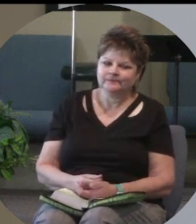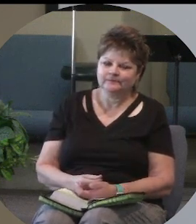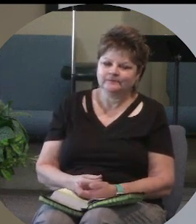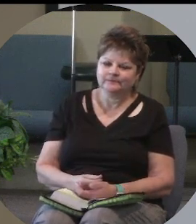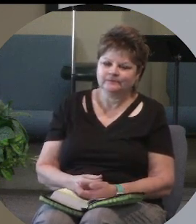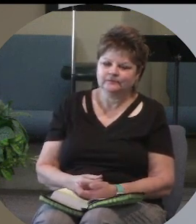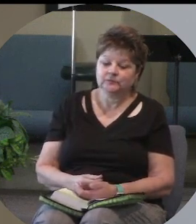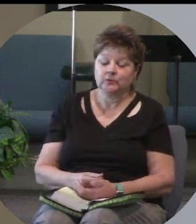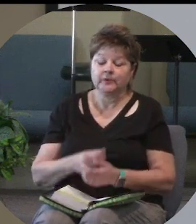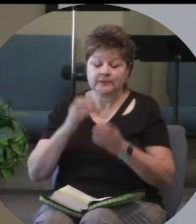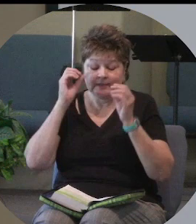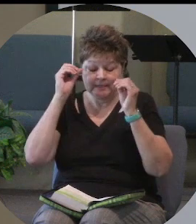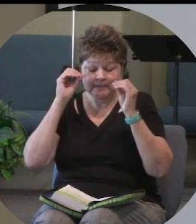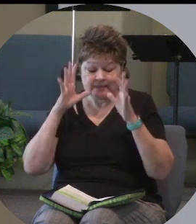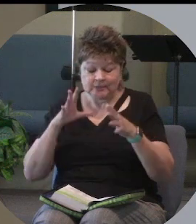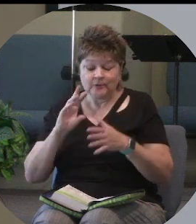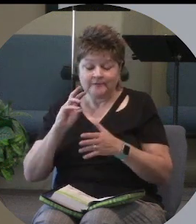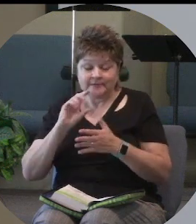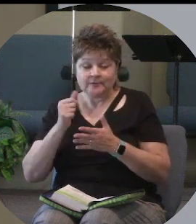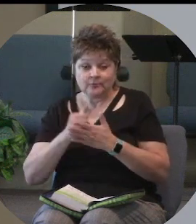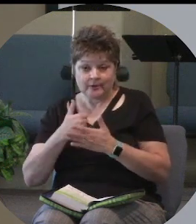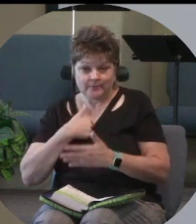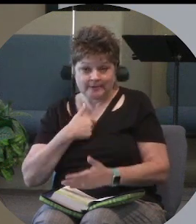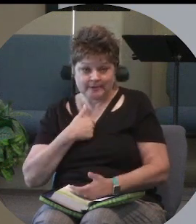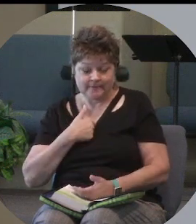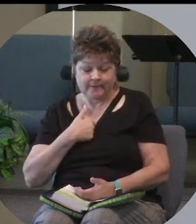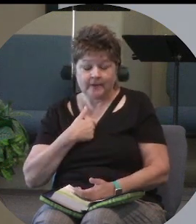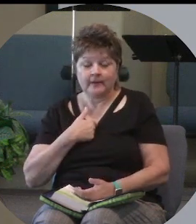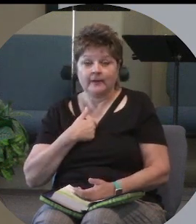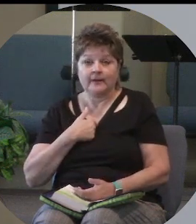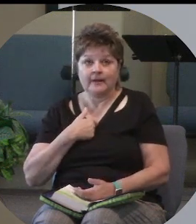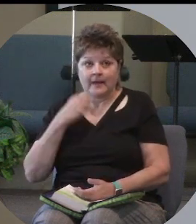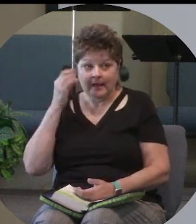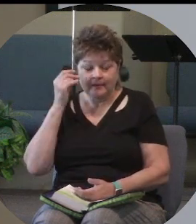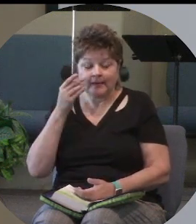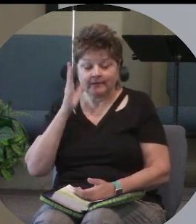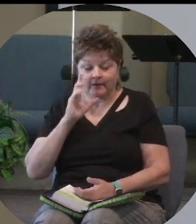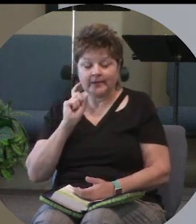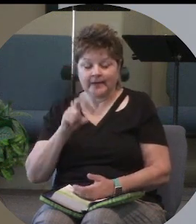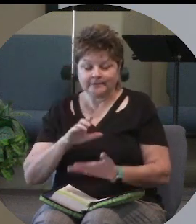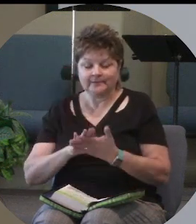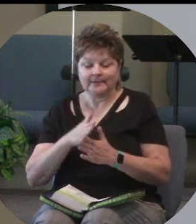now as a teacher of sixth graders I I think God has to be my peace